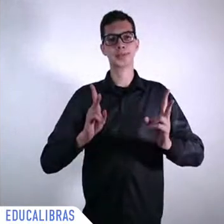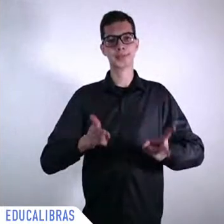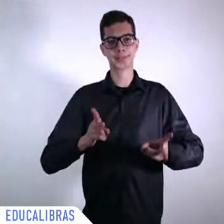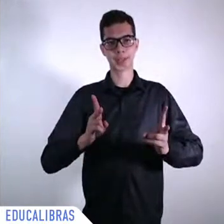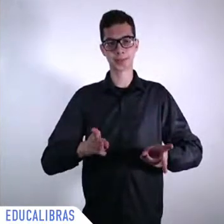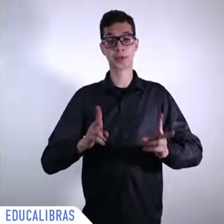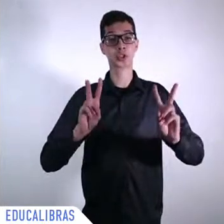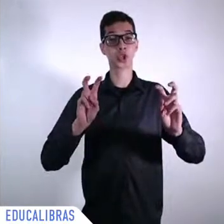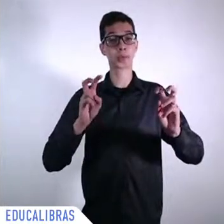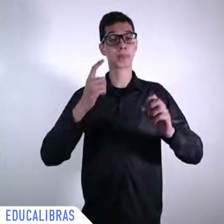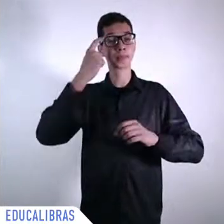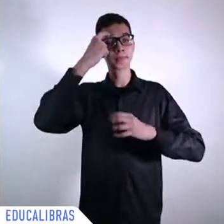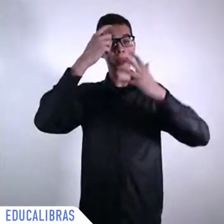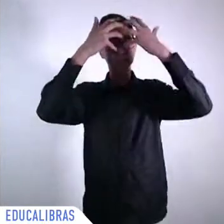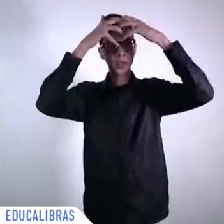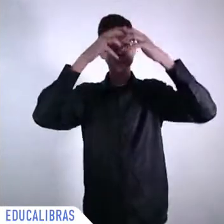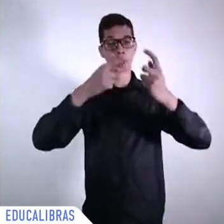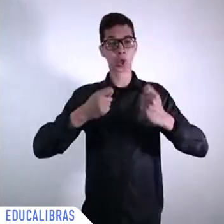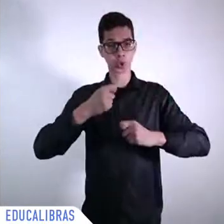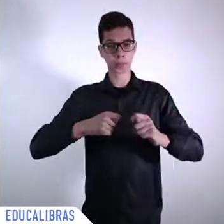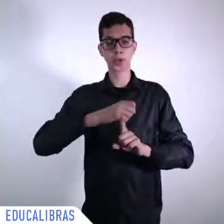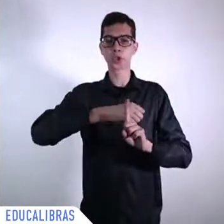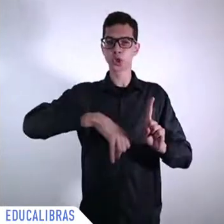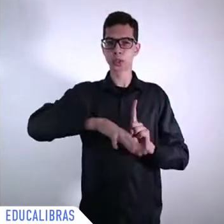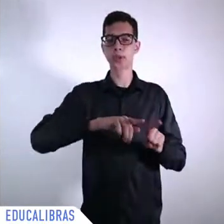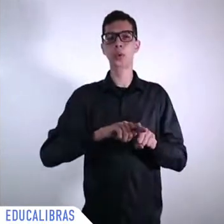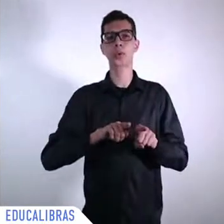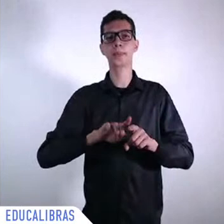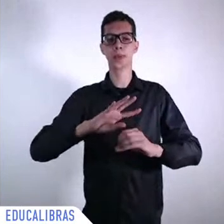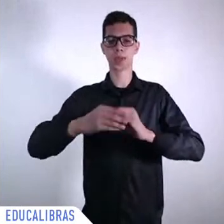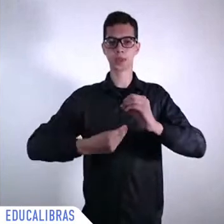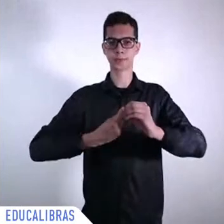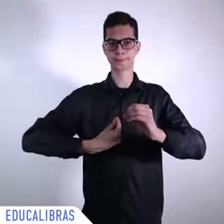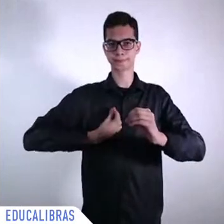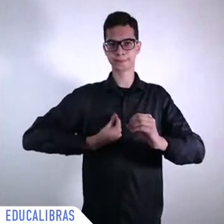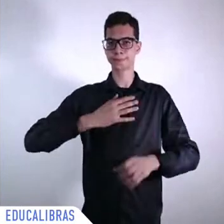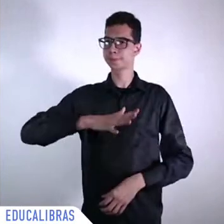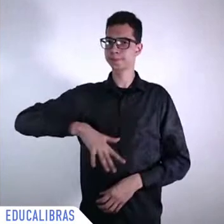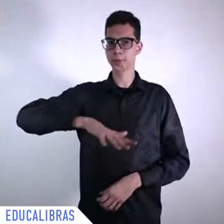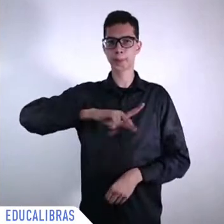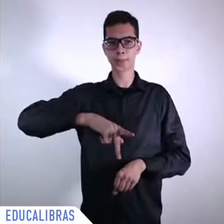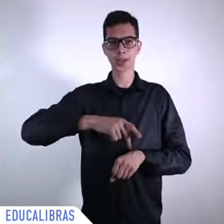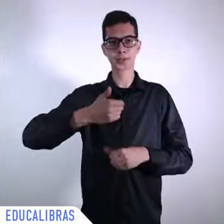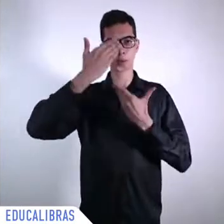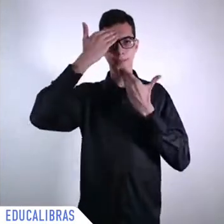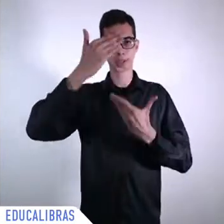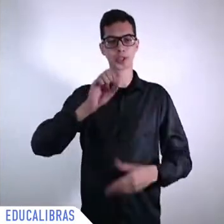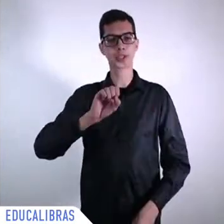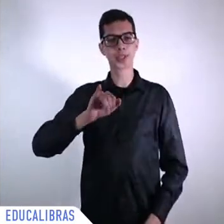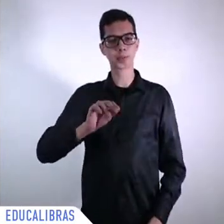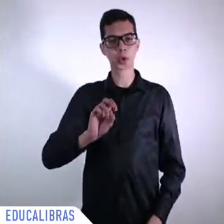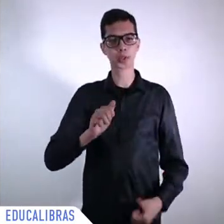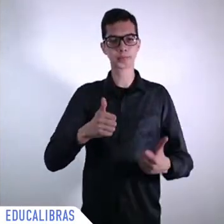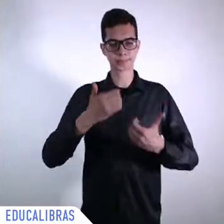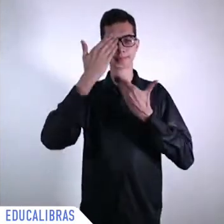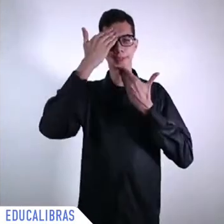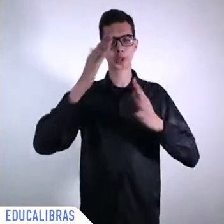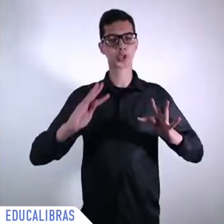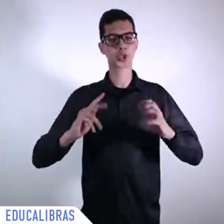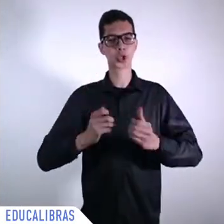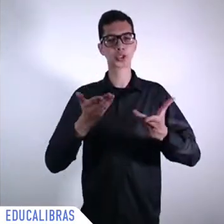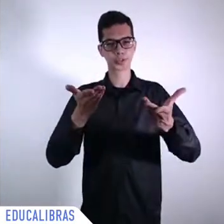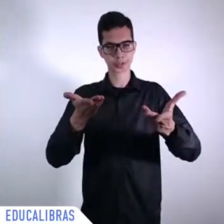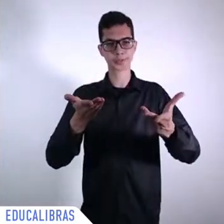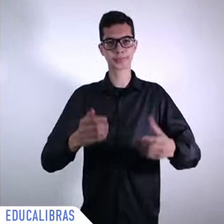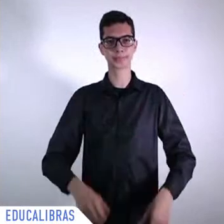thank you Simone and thank you all of you panelists for your comments